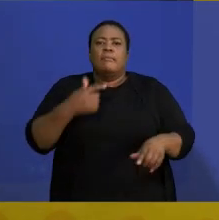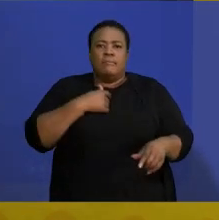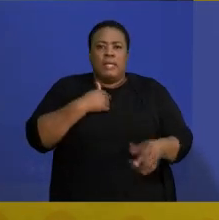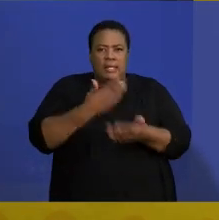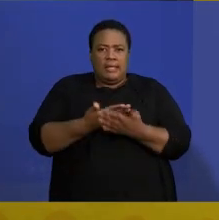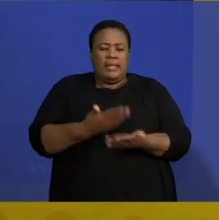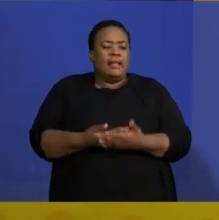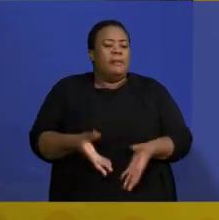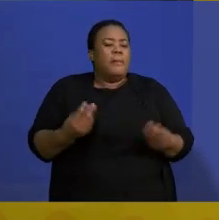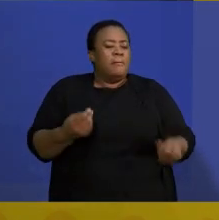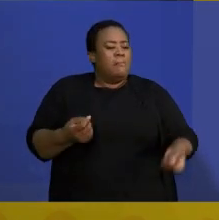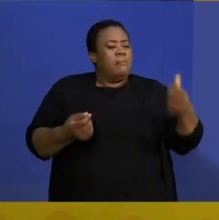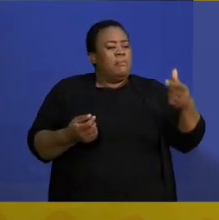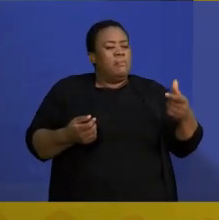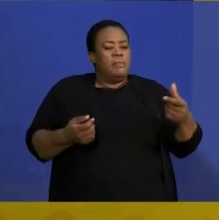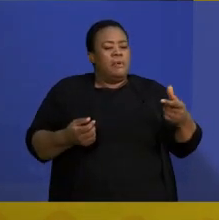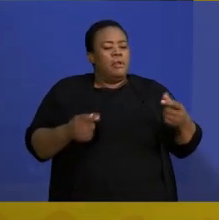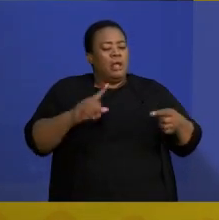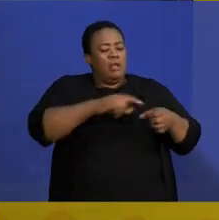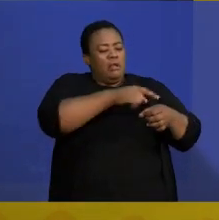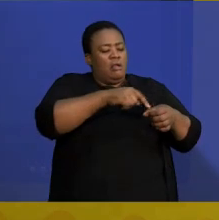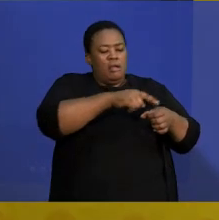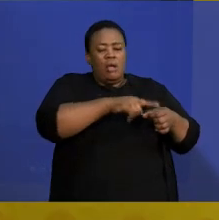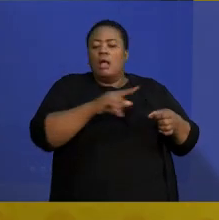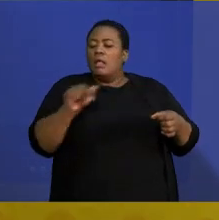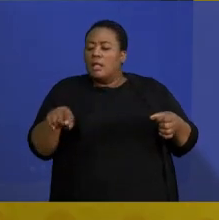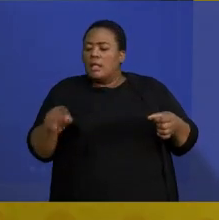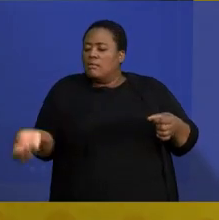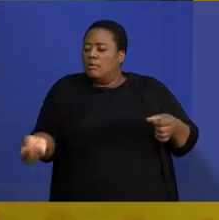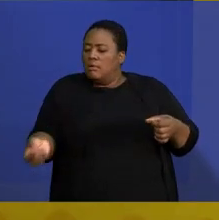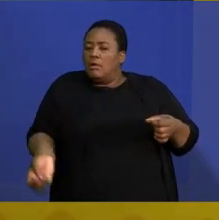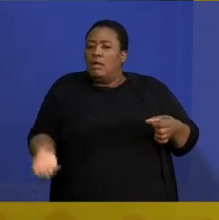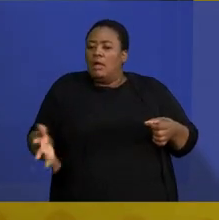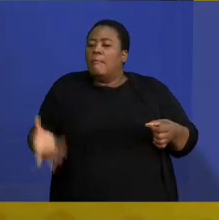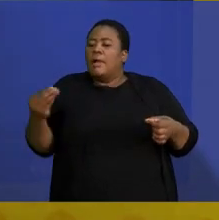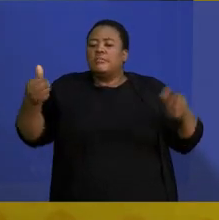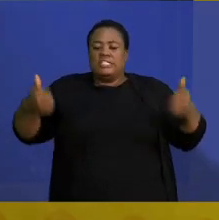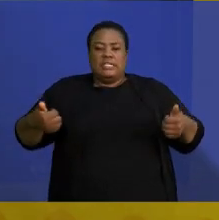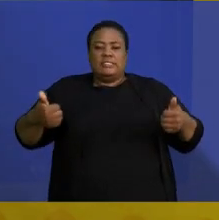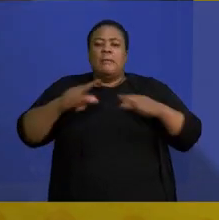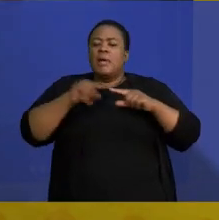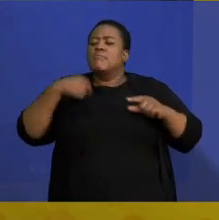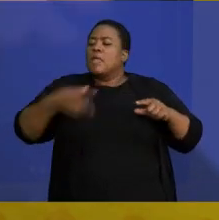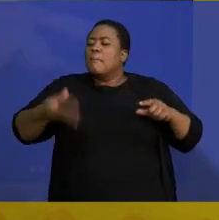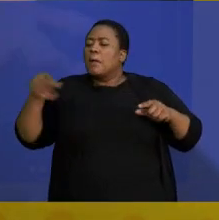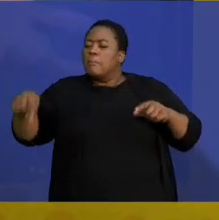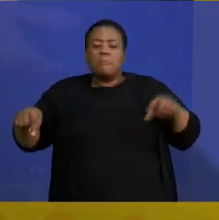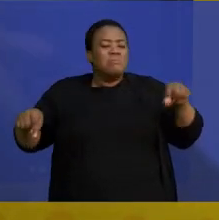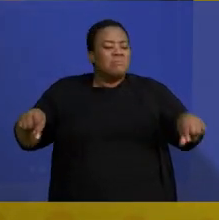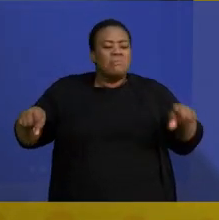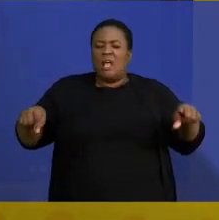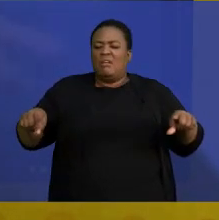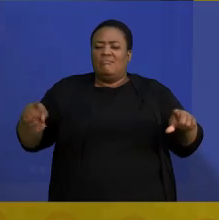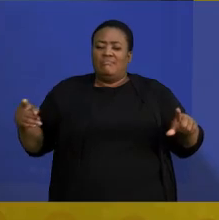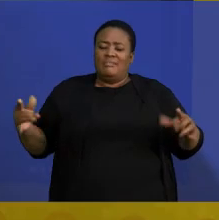same time because those events are independent of each other. Getting a six does not affect getting a head or a tail